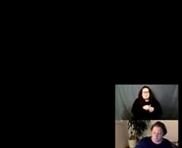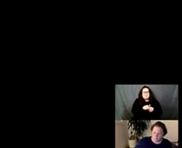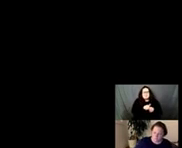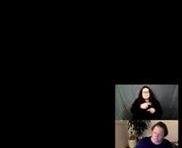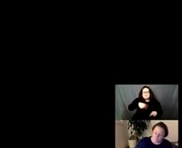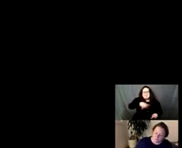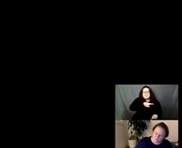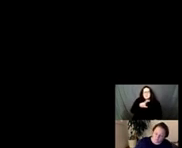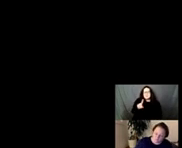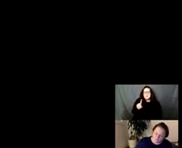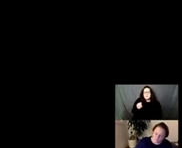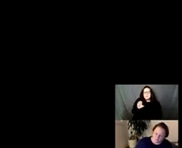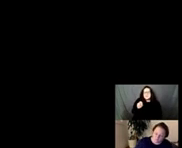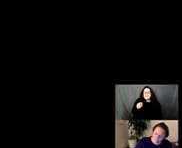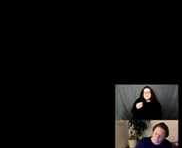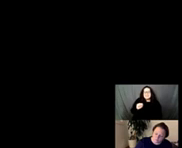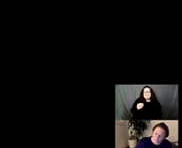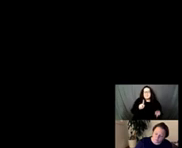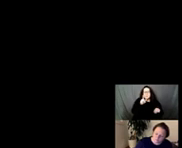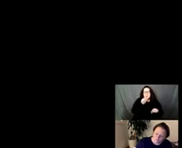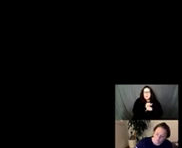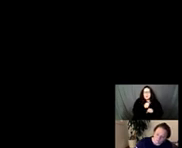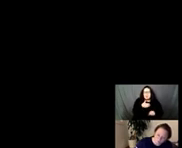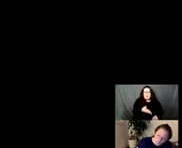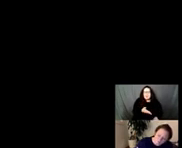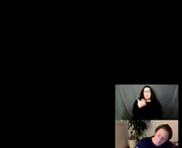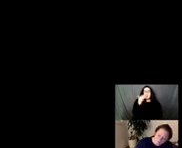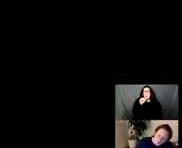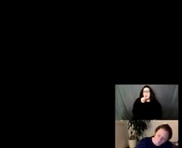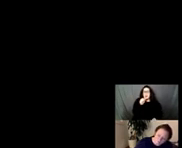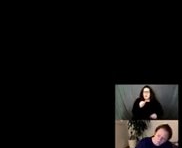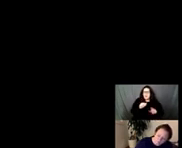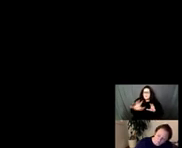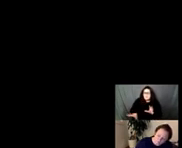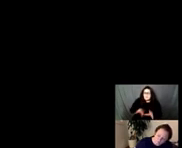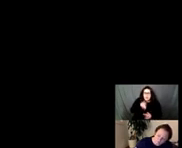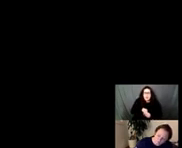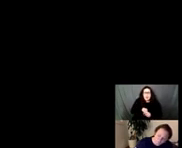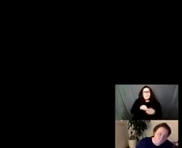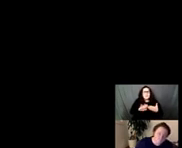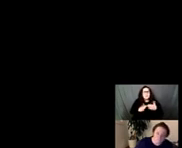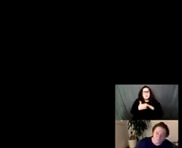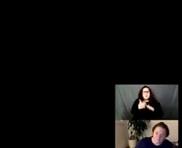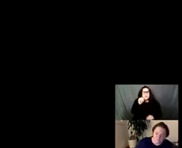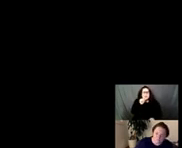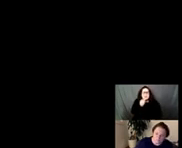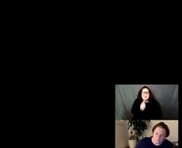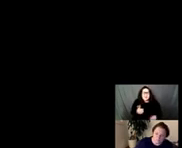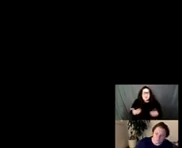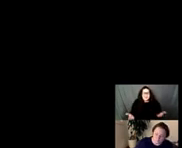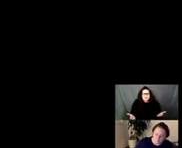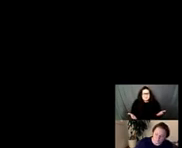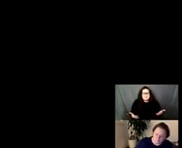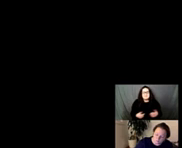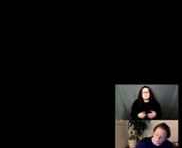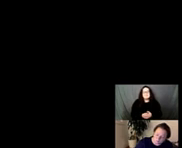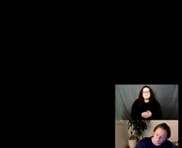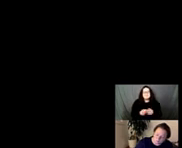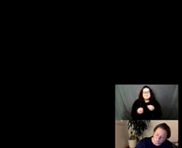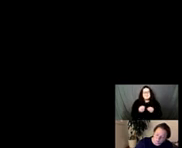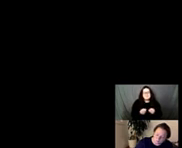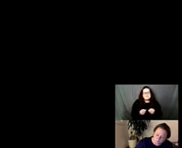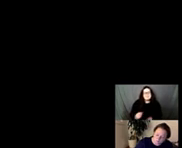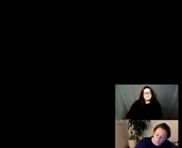um would why wasn't there engagement at the level of the community right um so what does it mean when any institution um